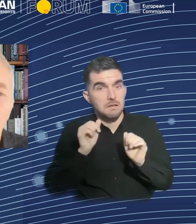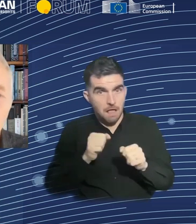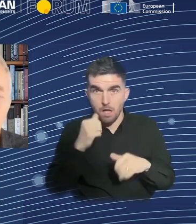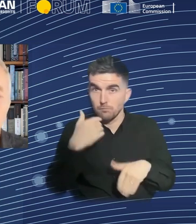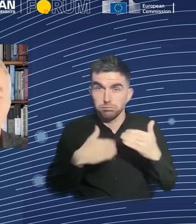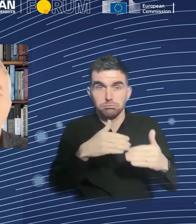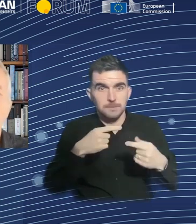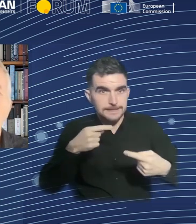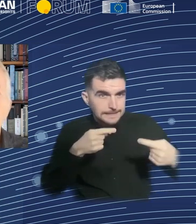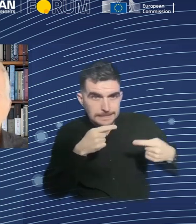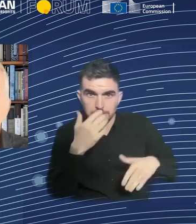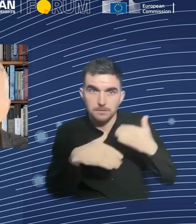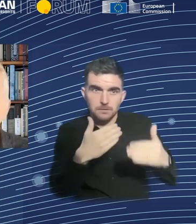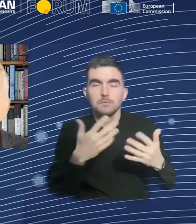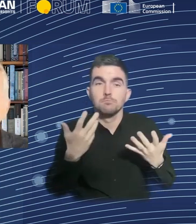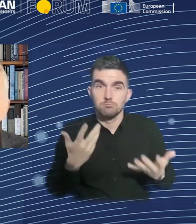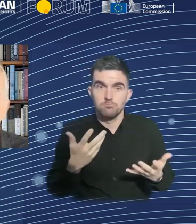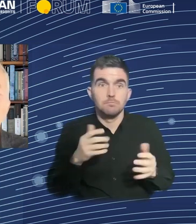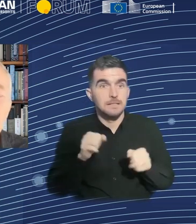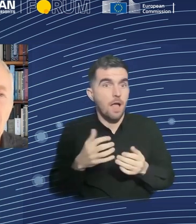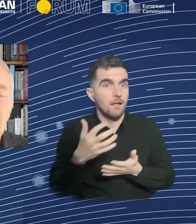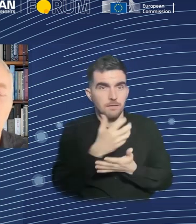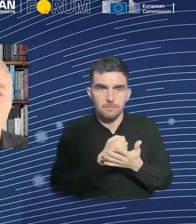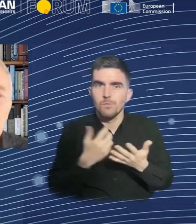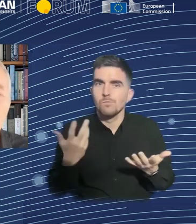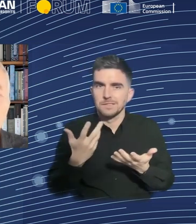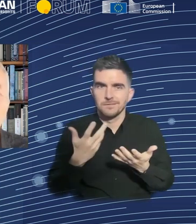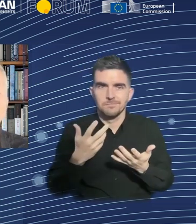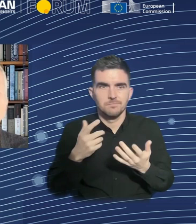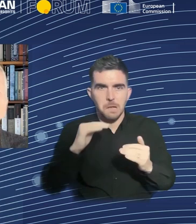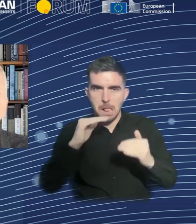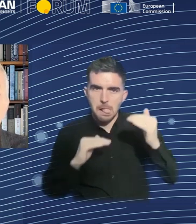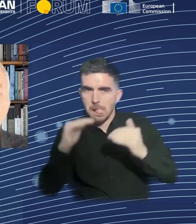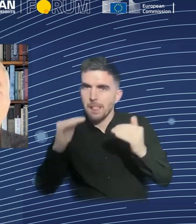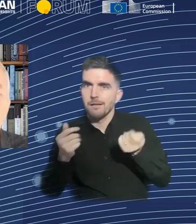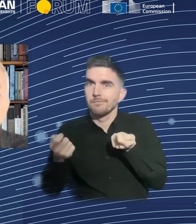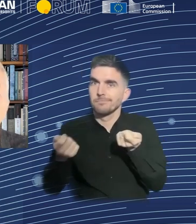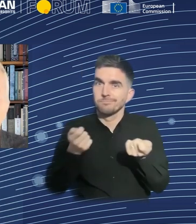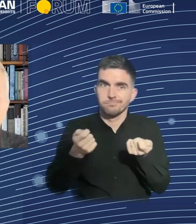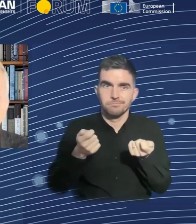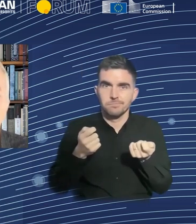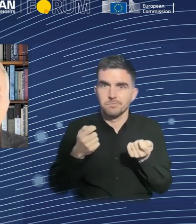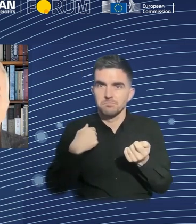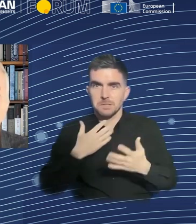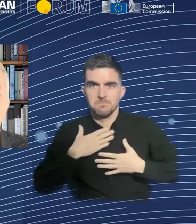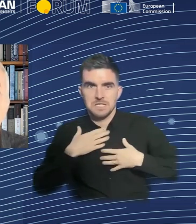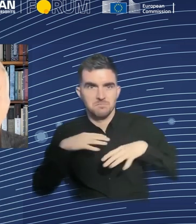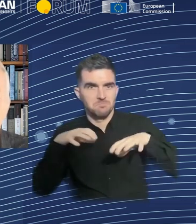controls it. And I think our regulations should be designed to make sure that no one company